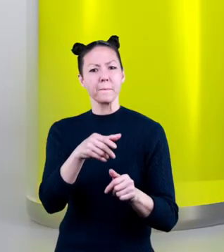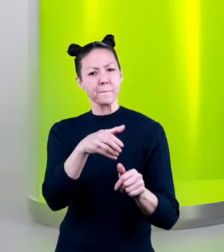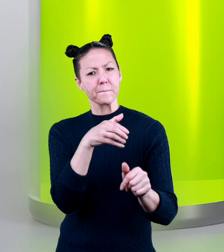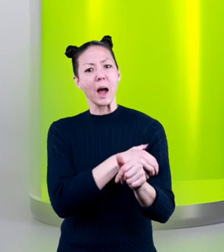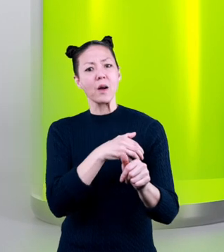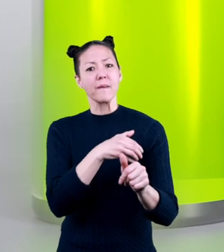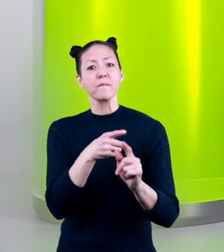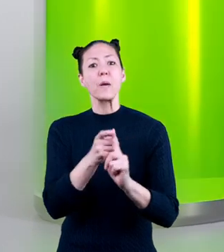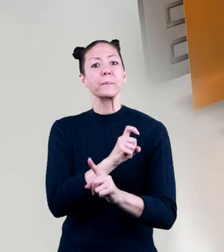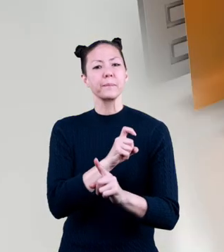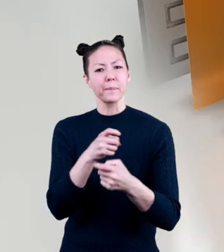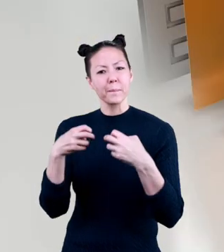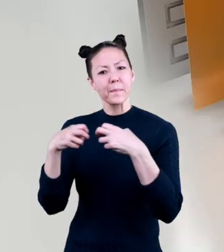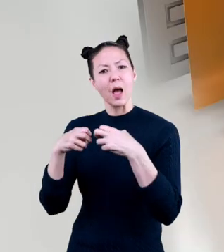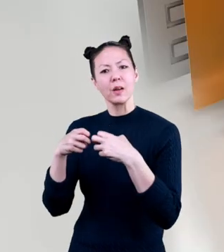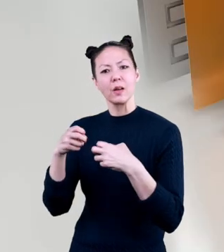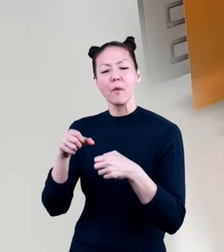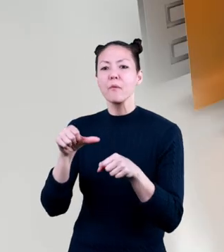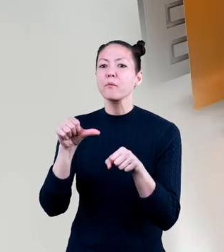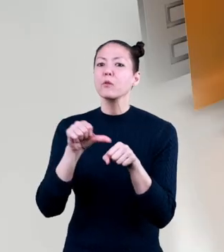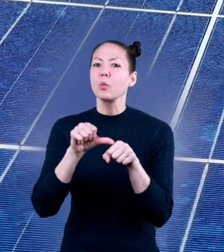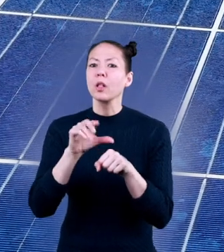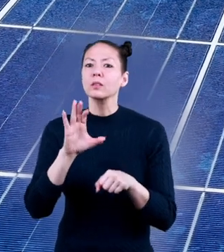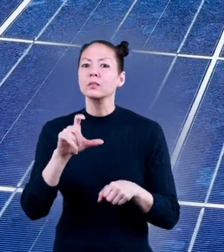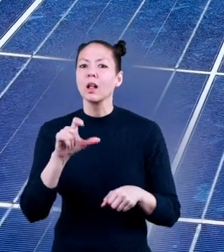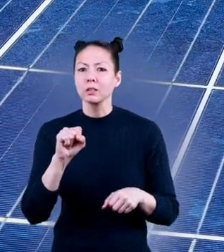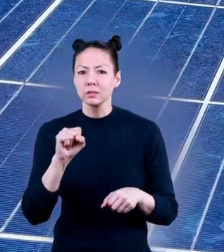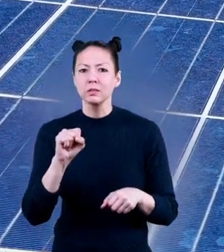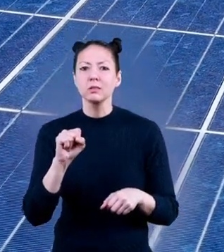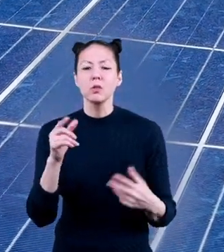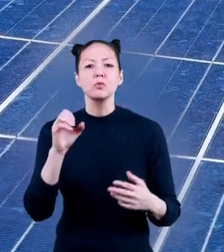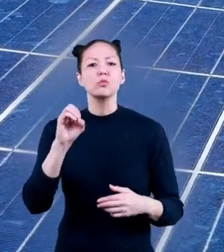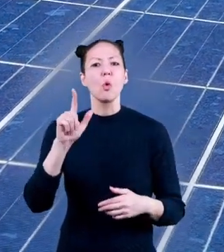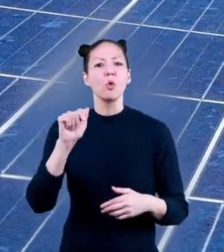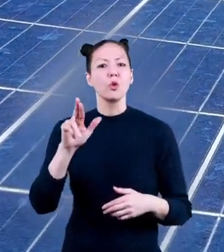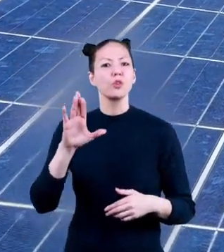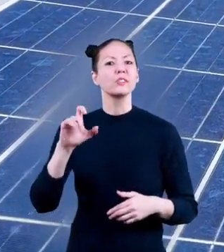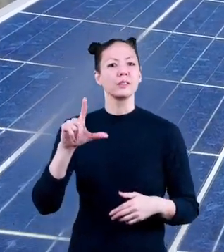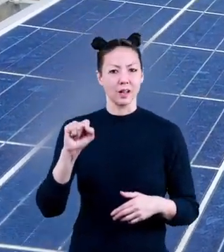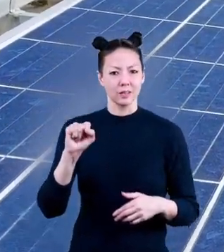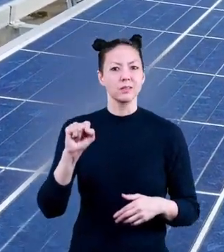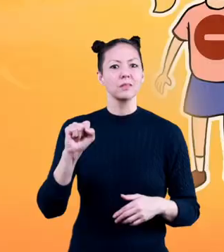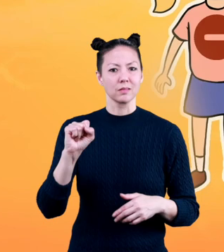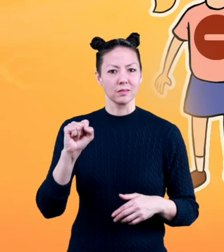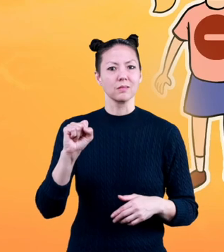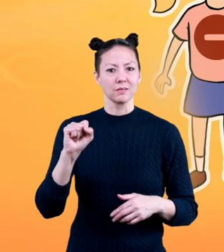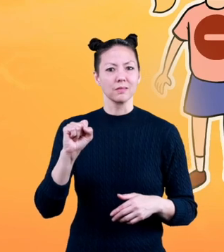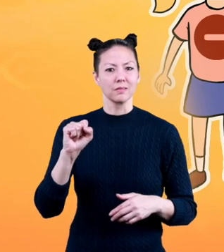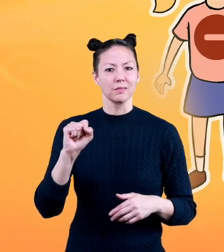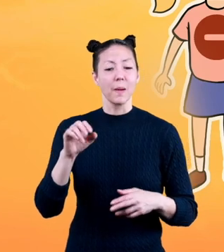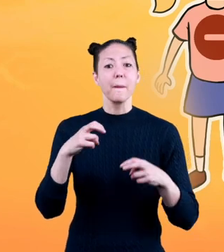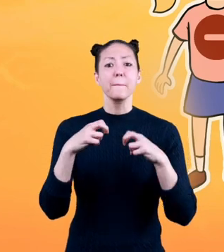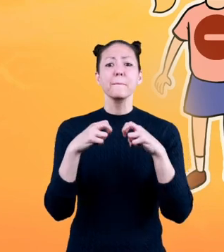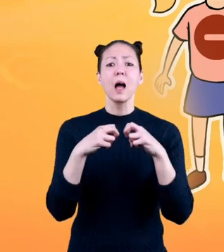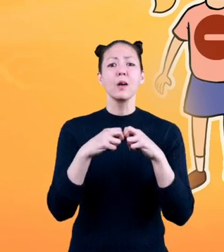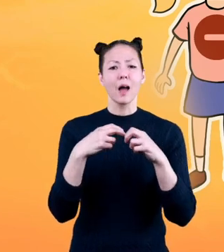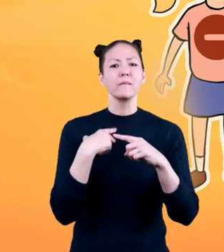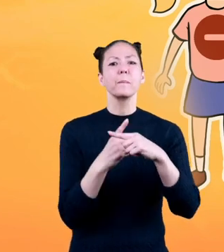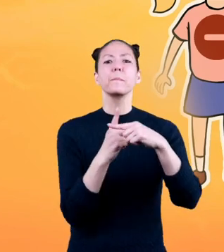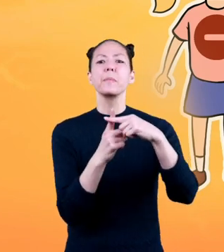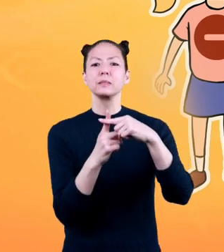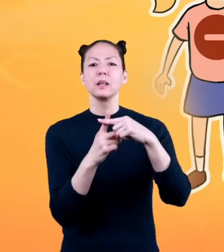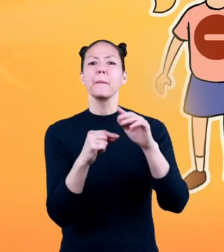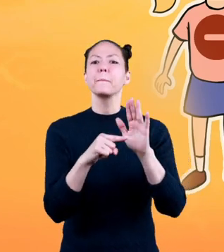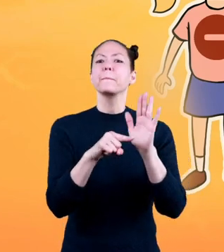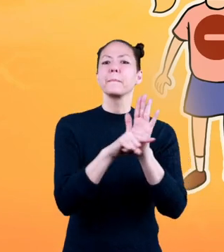that comes from batteries, fuel cells, and solar cells. Batteries have a plus and